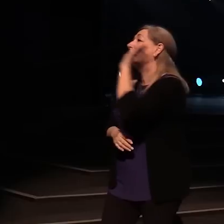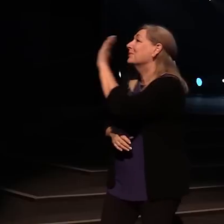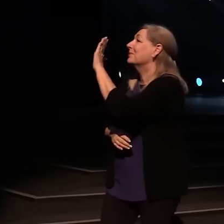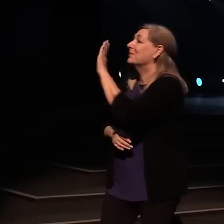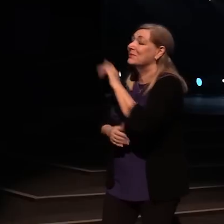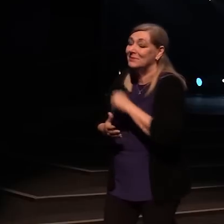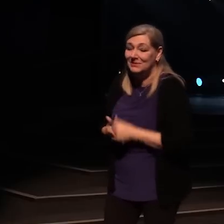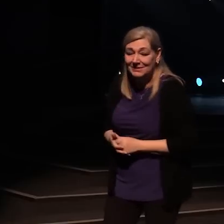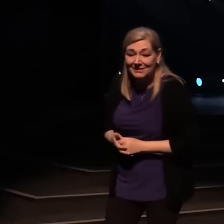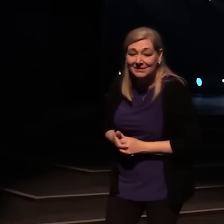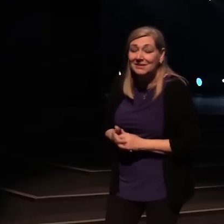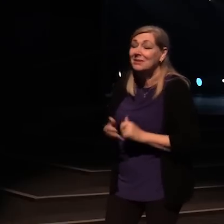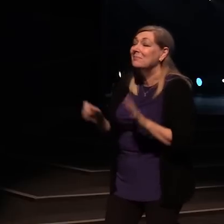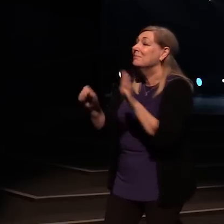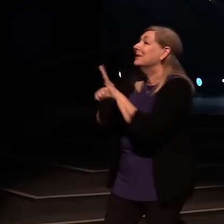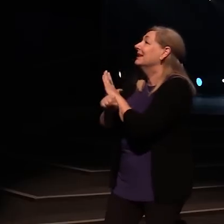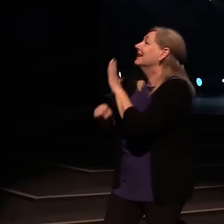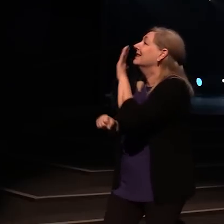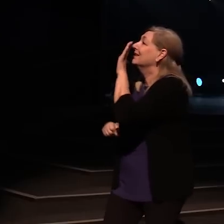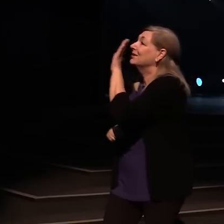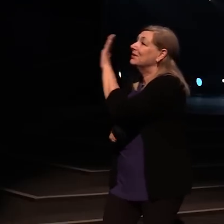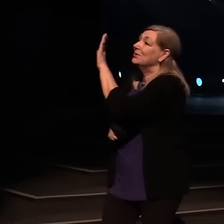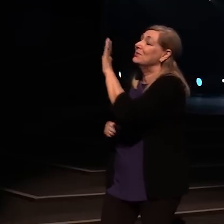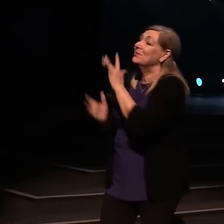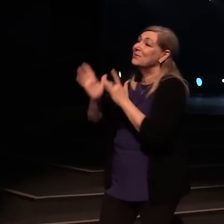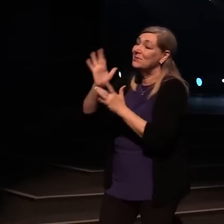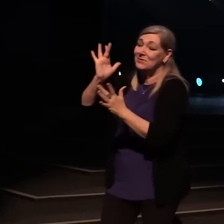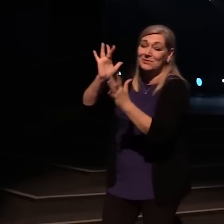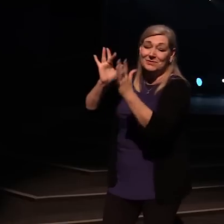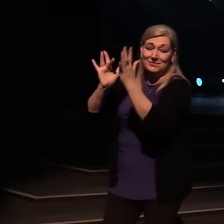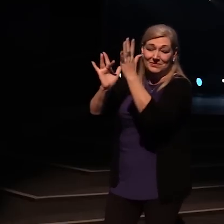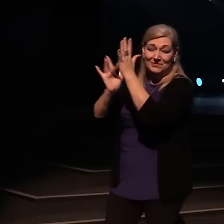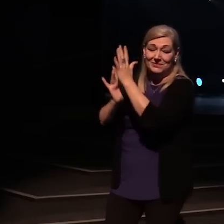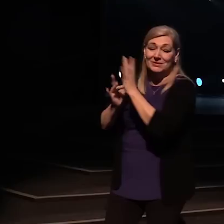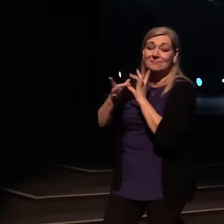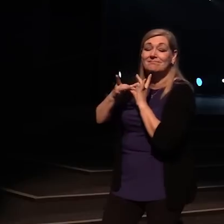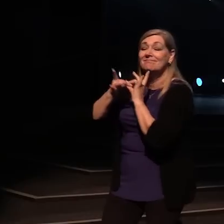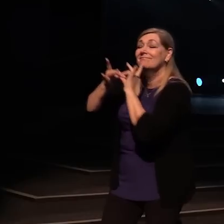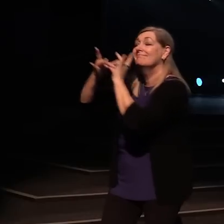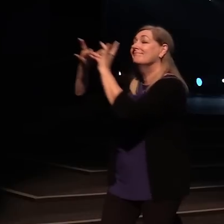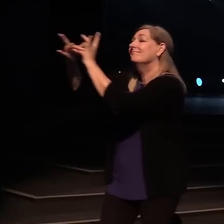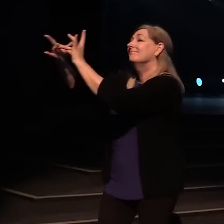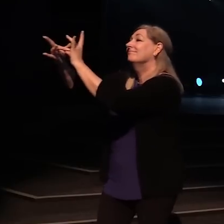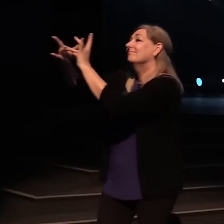yours, completely abandoned